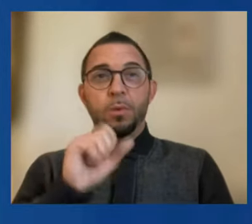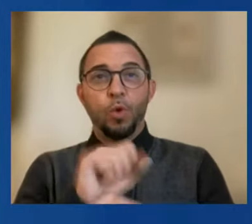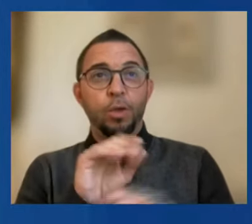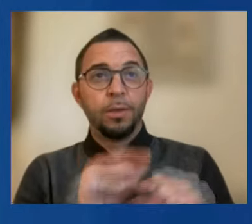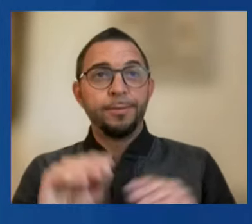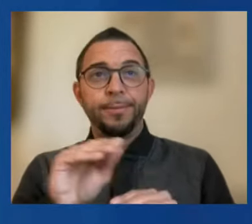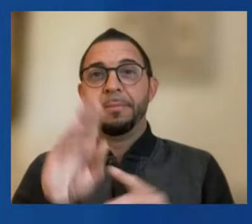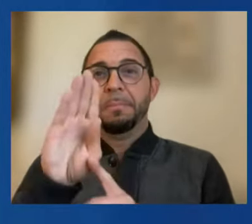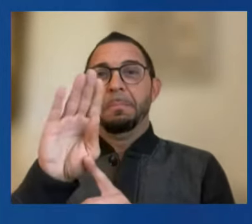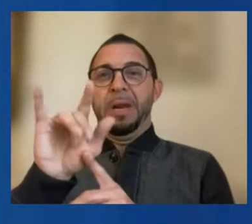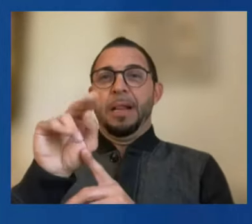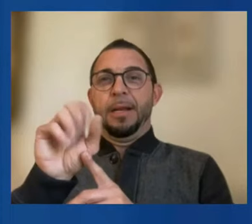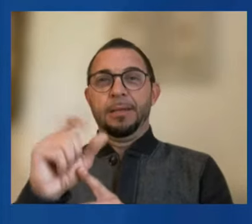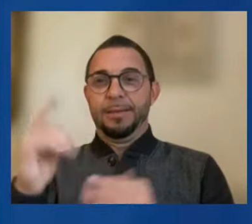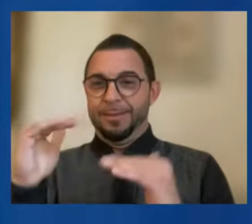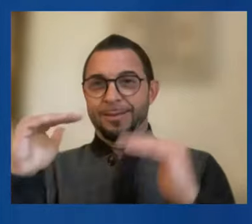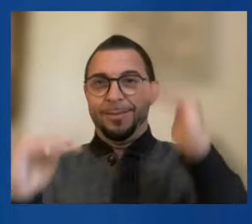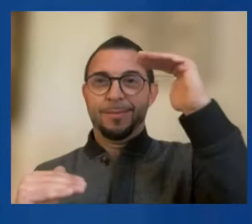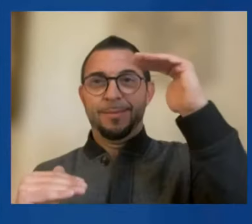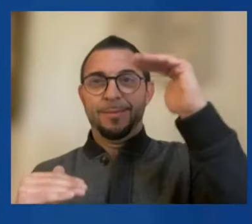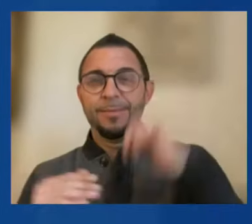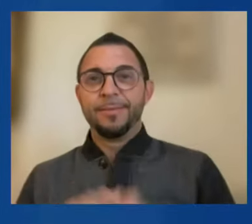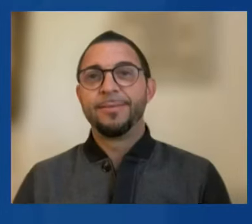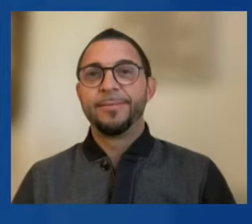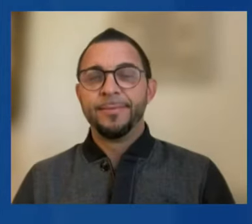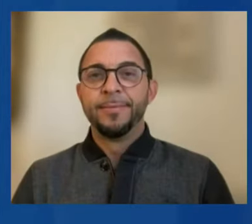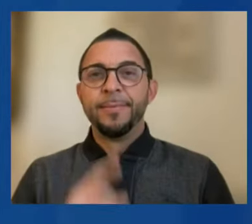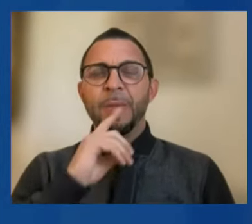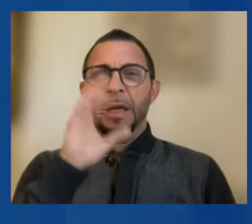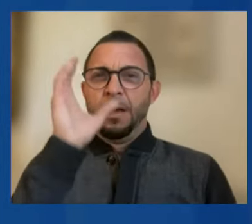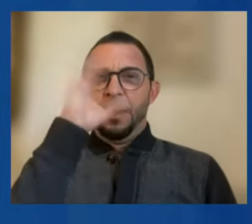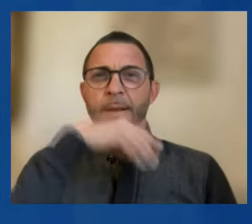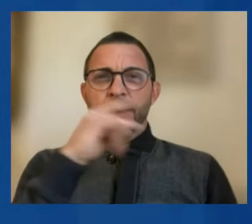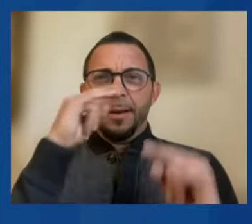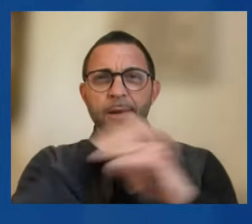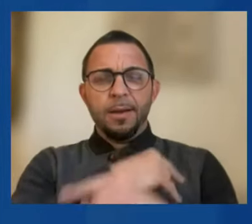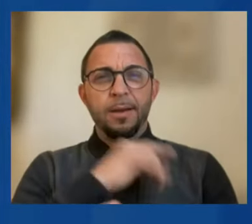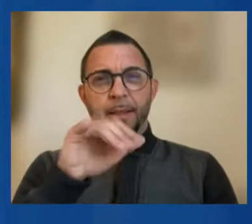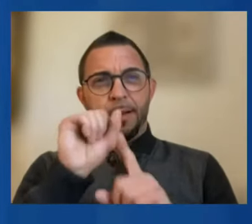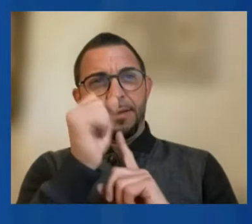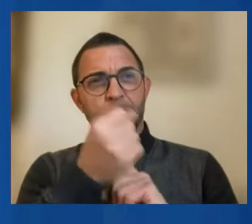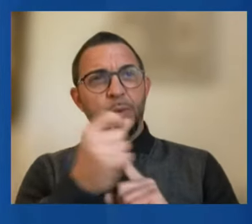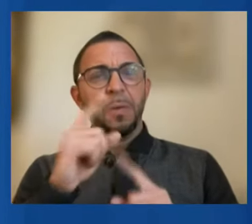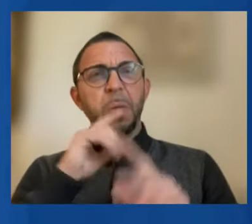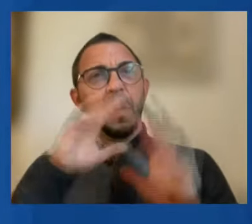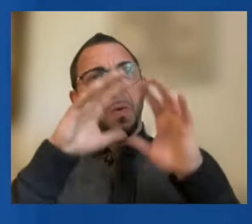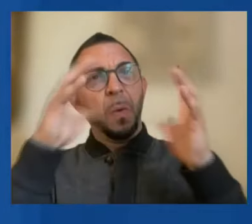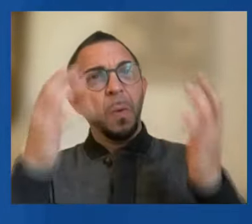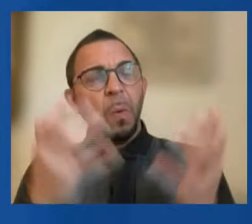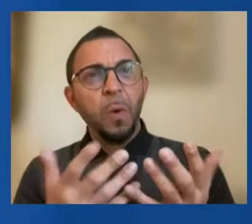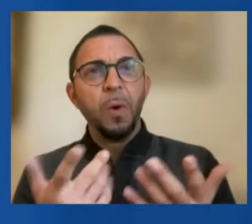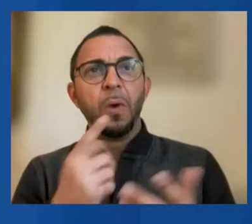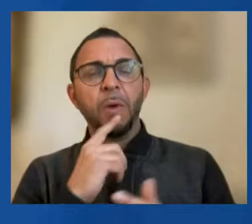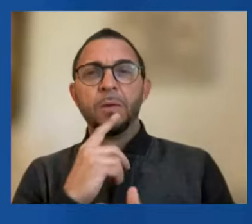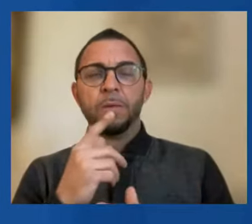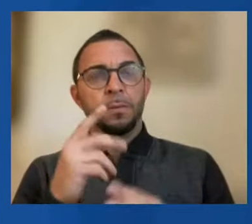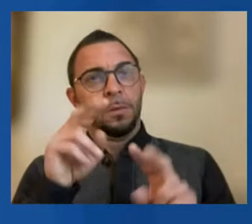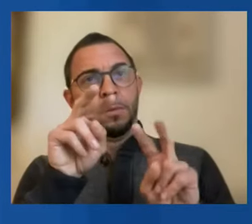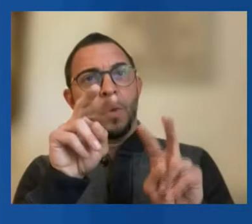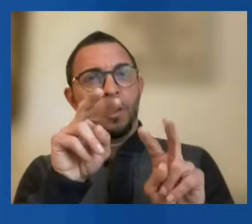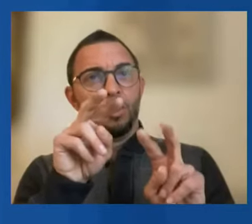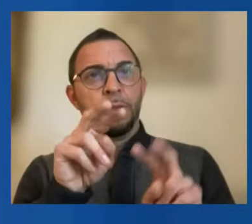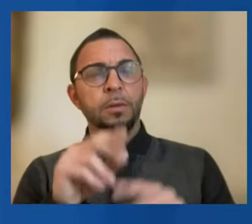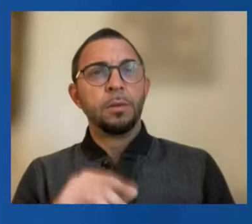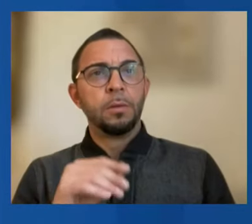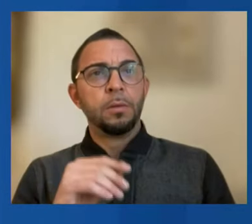The irony of the situation is that while the world has been awash in savings, so much so that